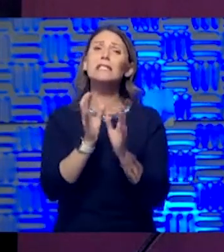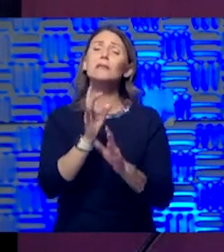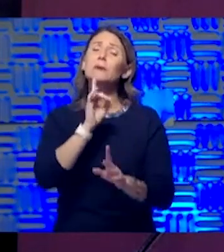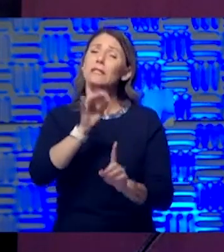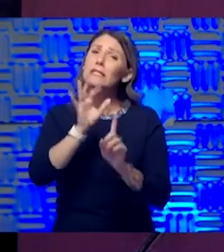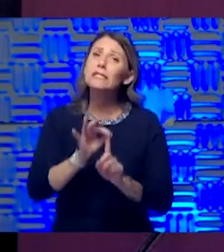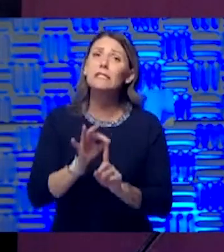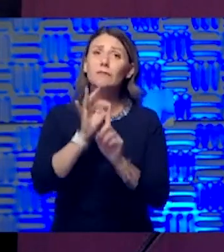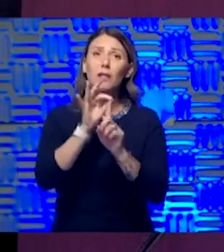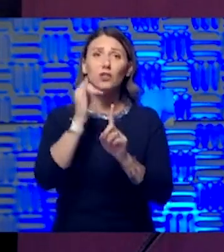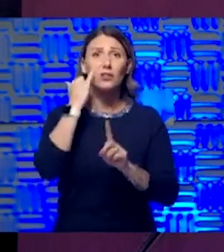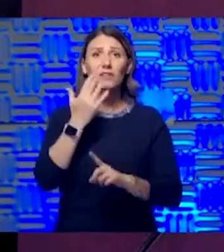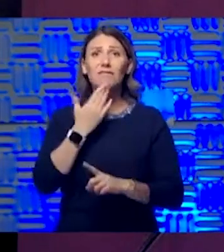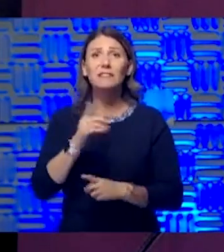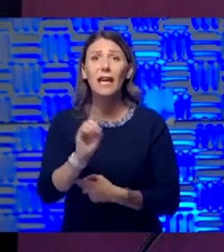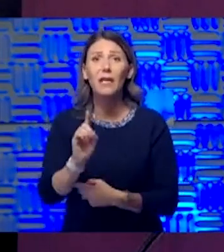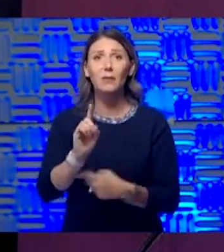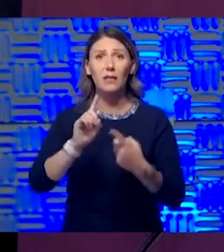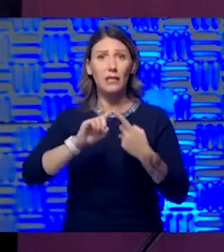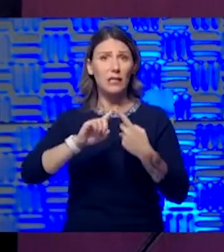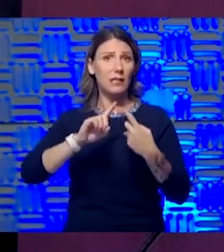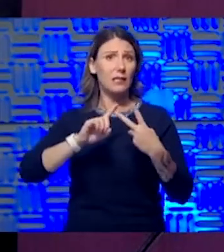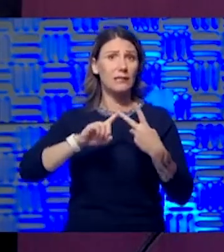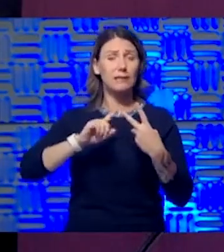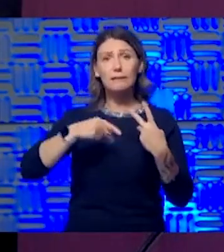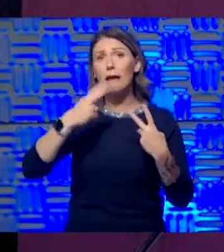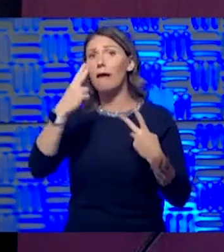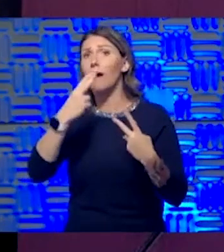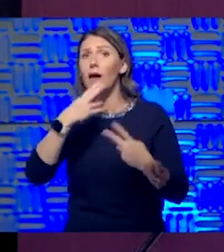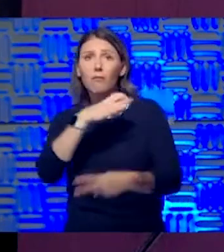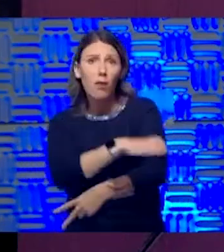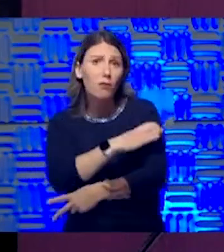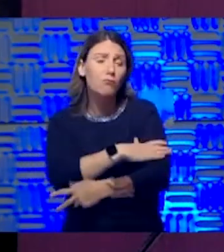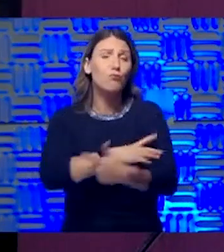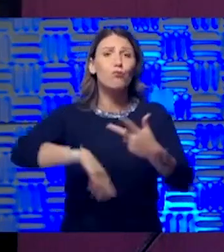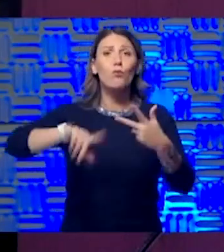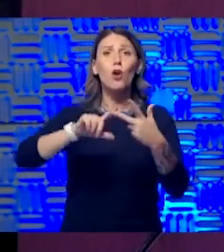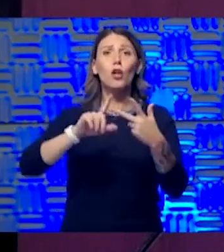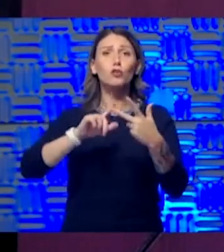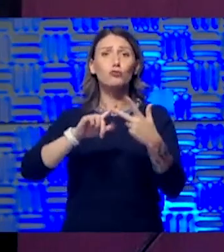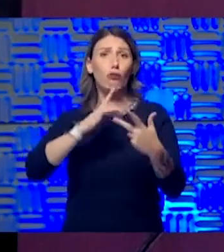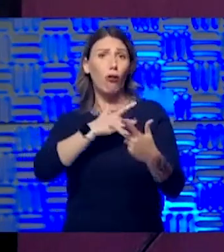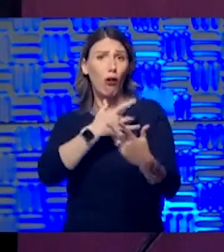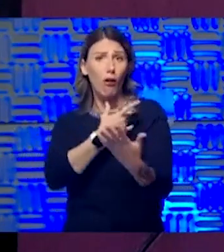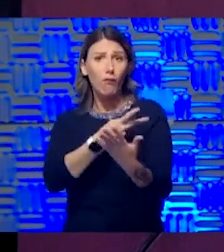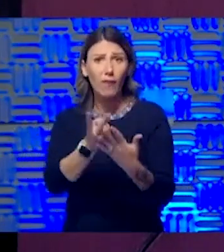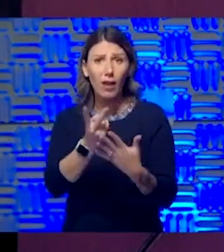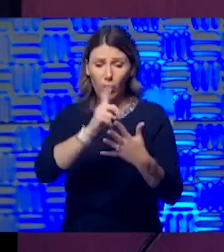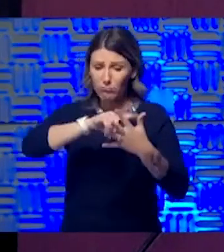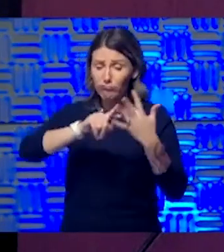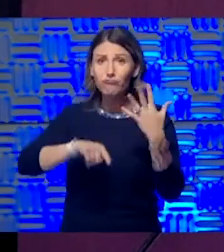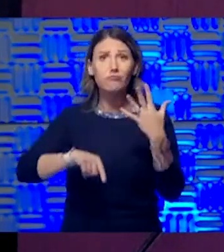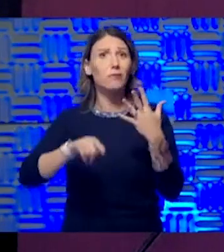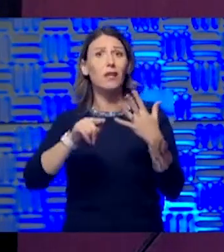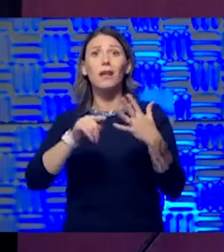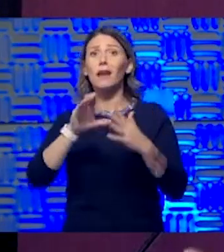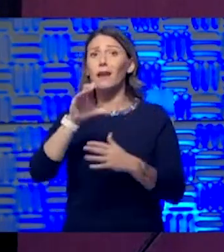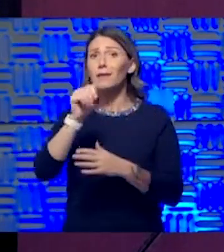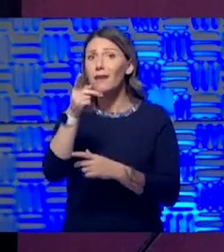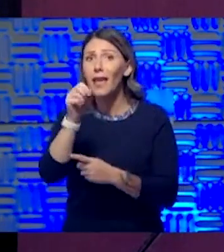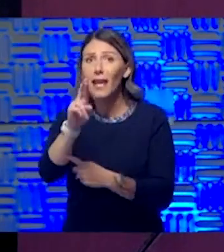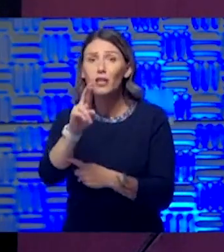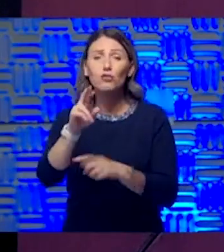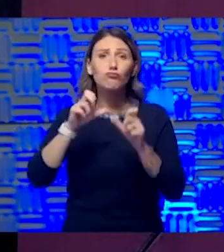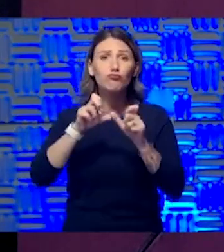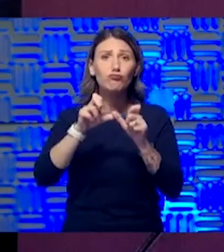got diabetes, hypertension, congestive heart failure, in any of its variations, cancer or chronic kidney